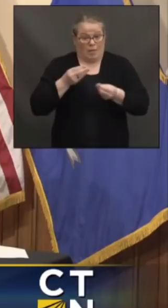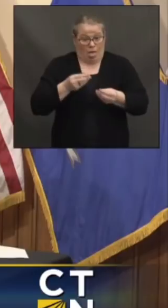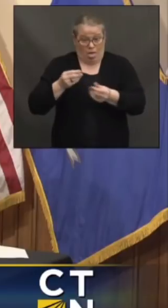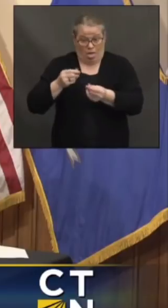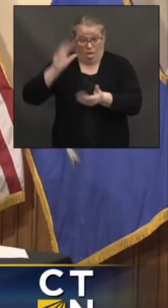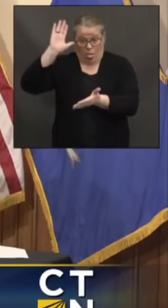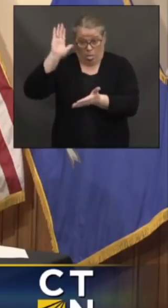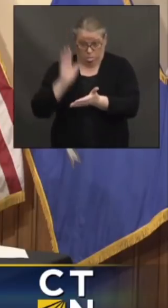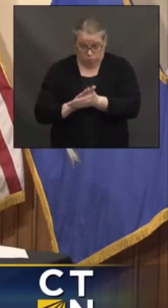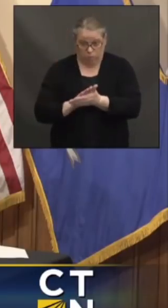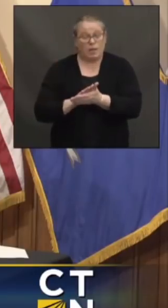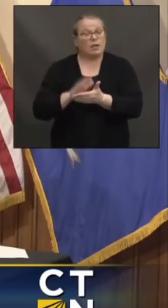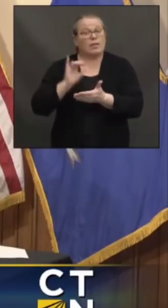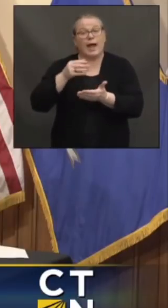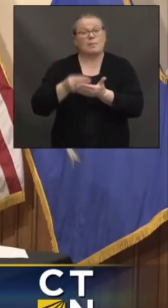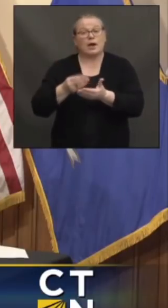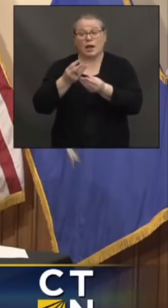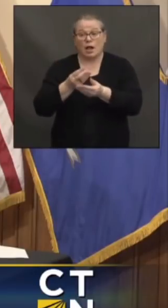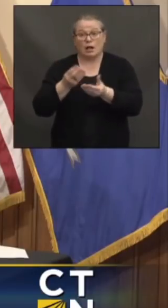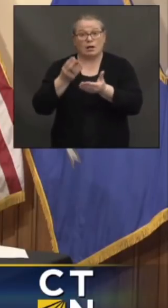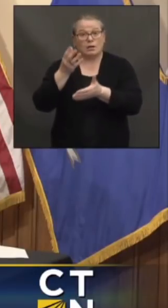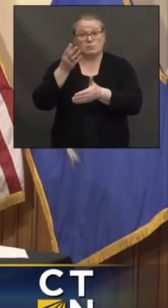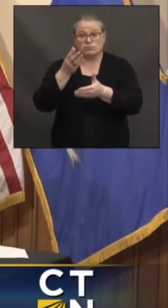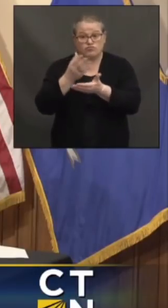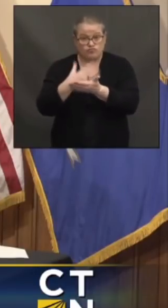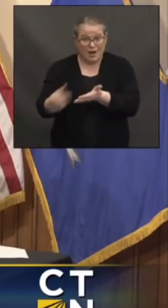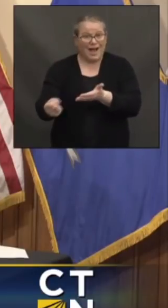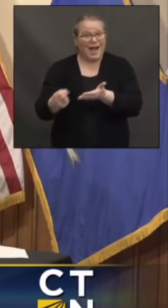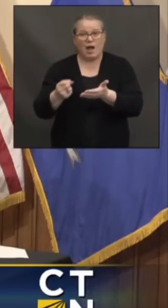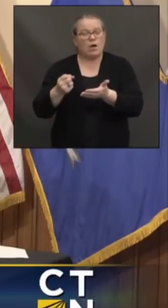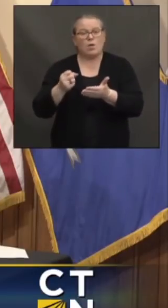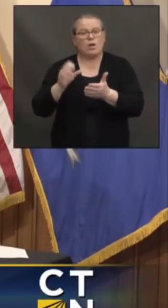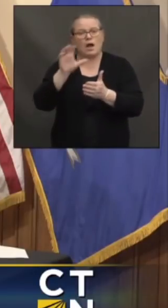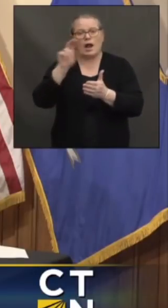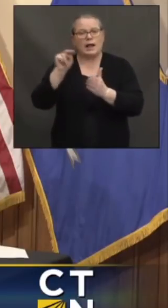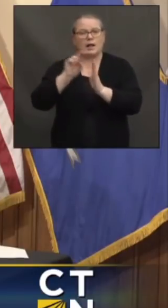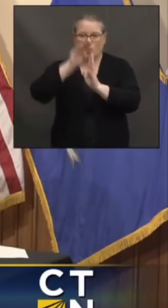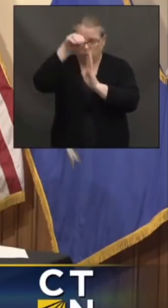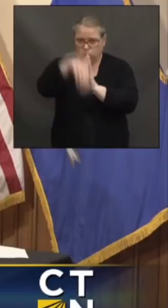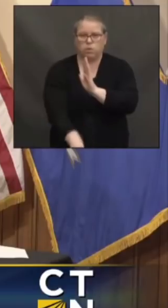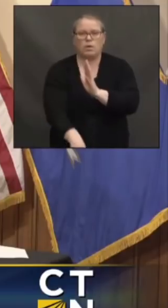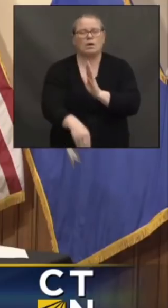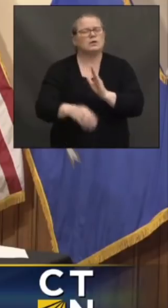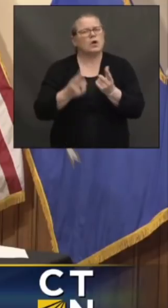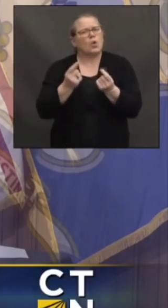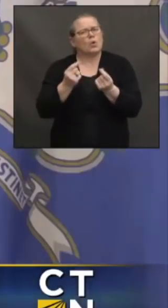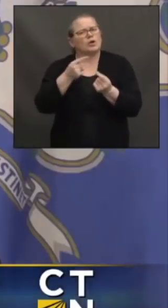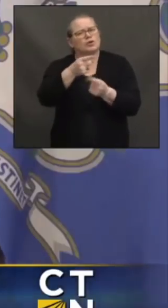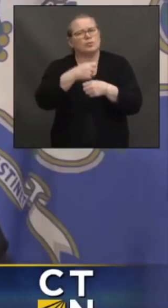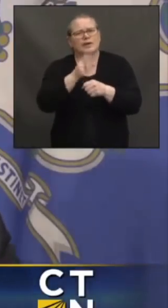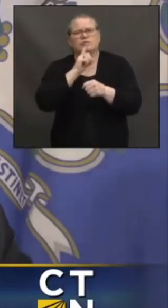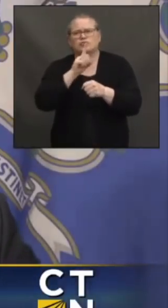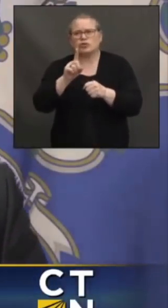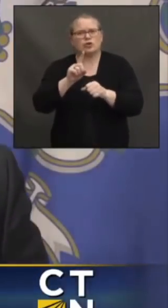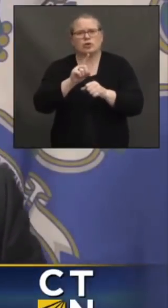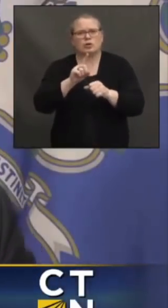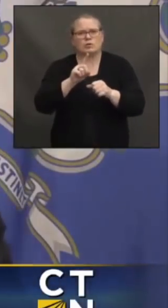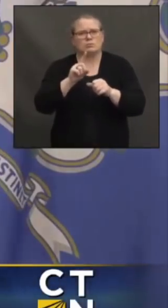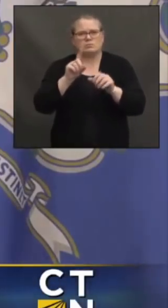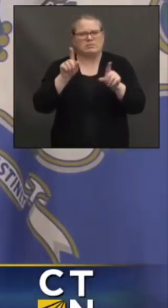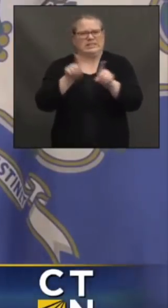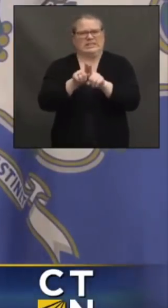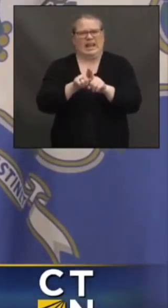sure that there is not another cliff that Connecticut's going to fall off of in two years? Well, first of all, I think it was